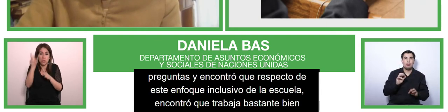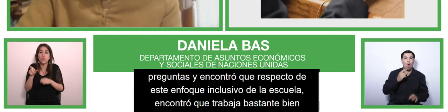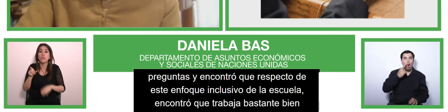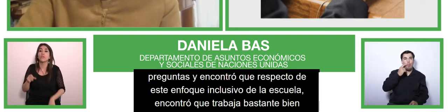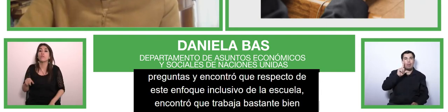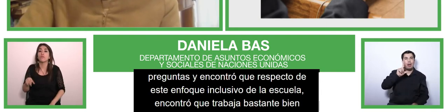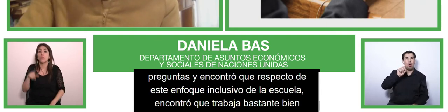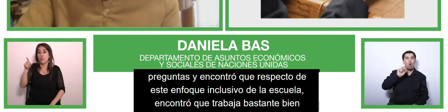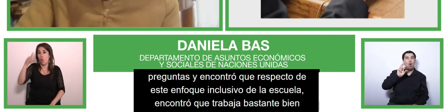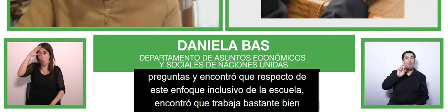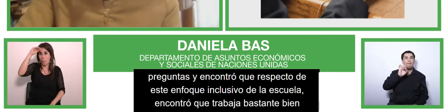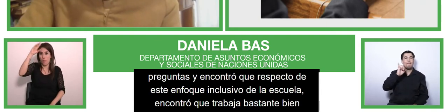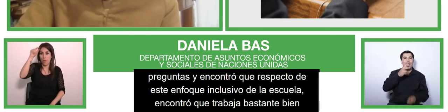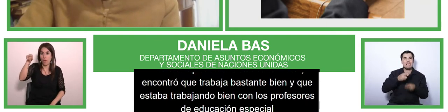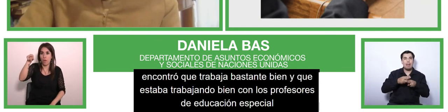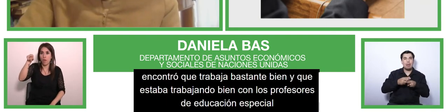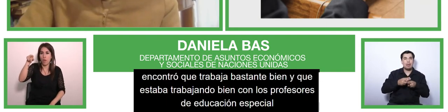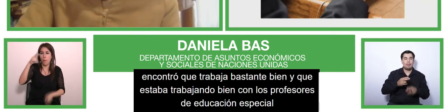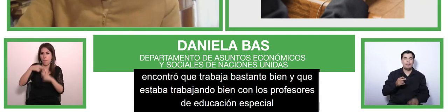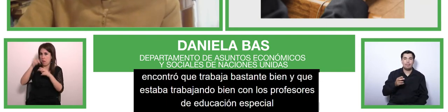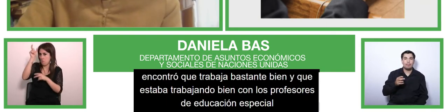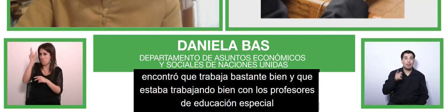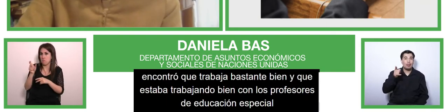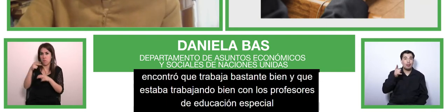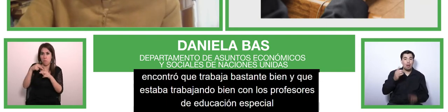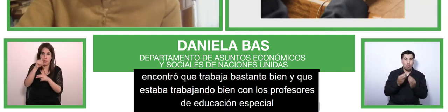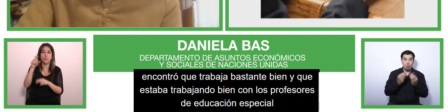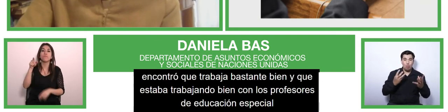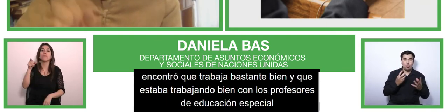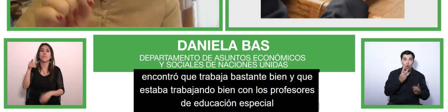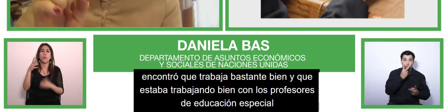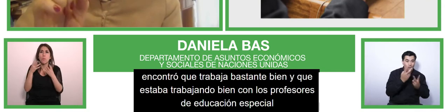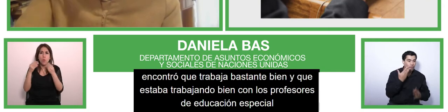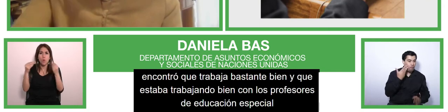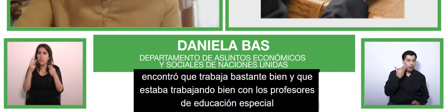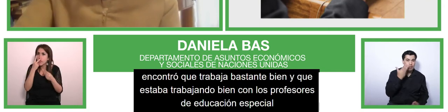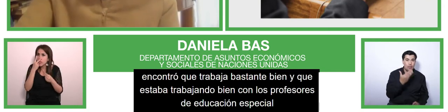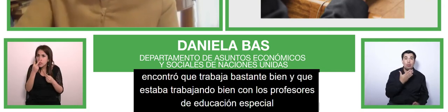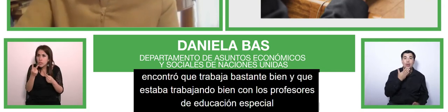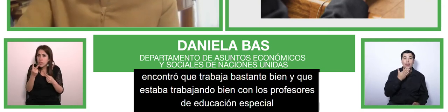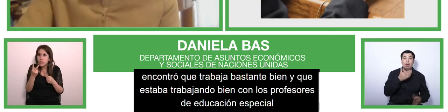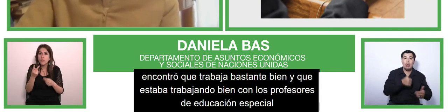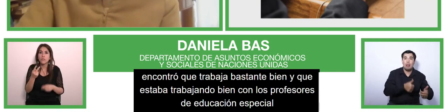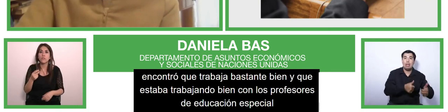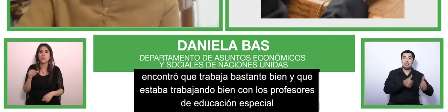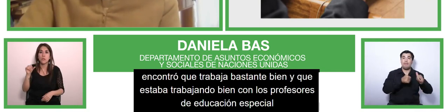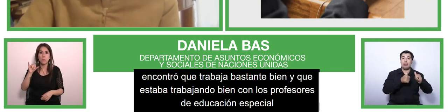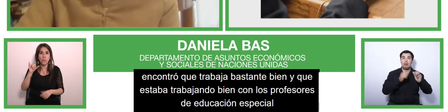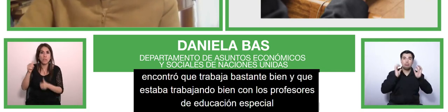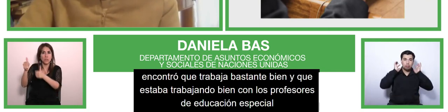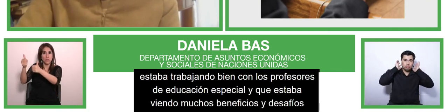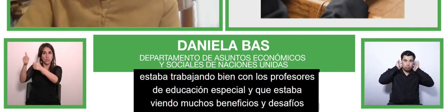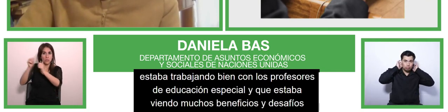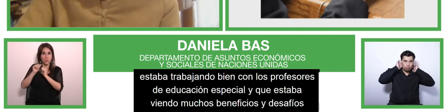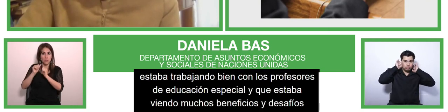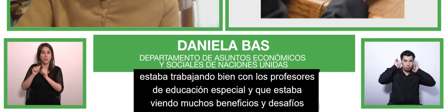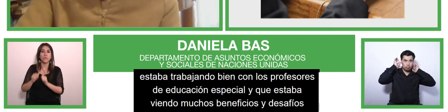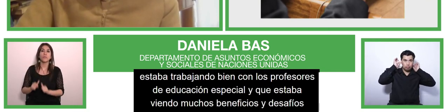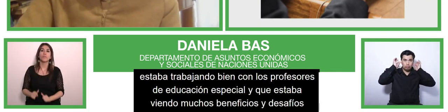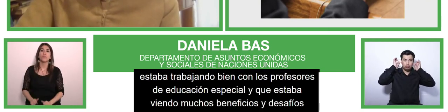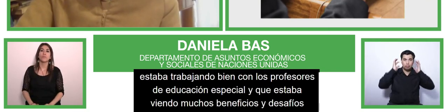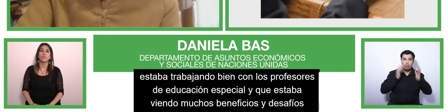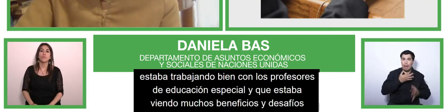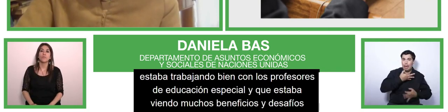deal about the benefits and the challenges determined to be successful she's determined especially focused on